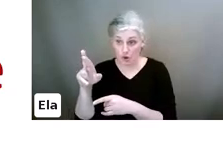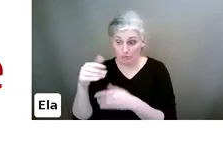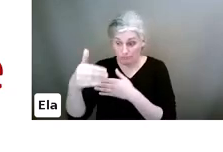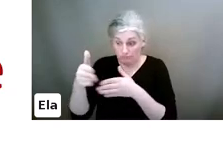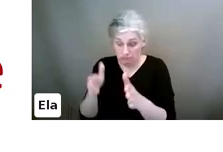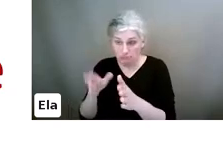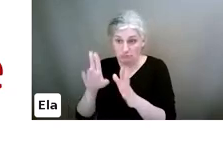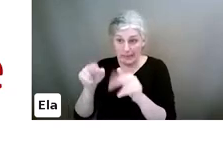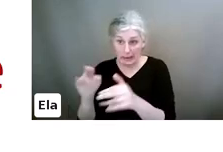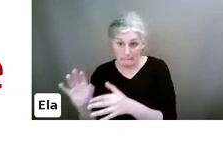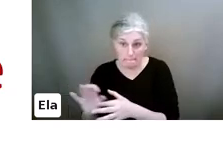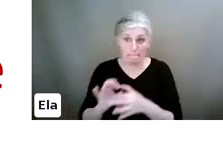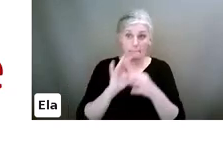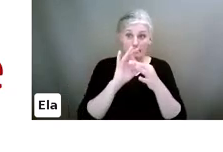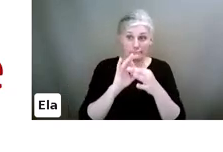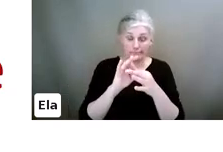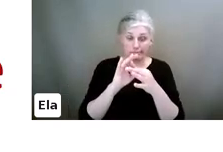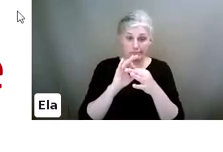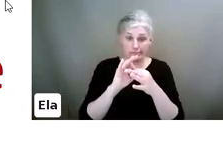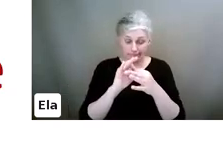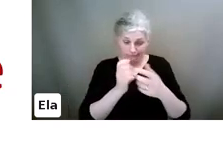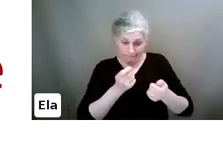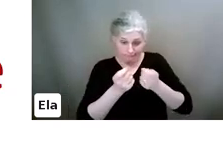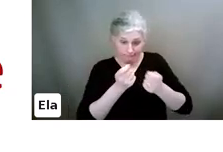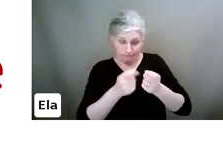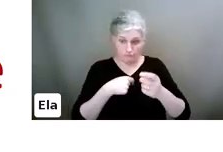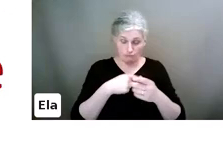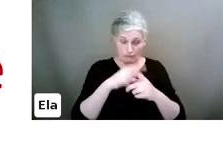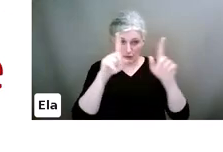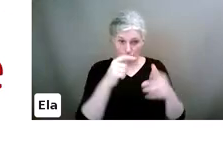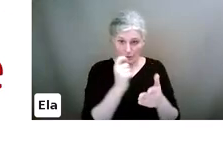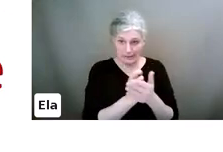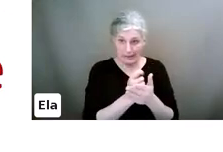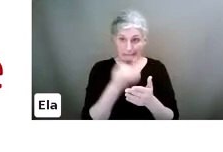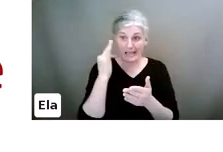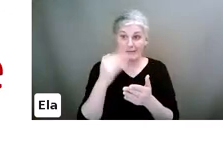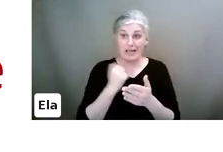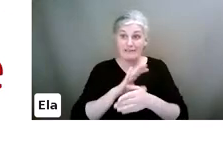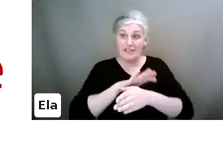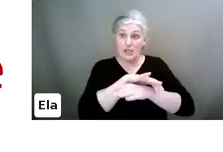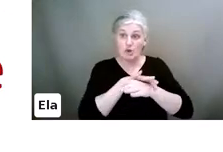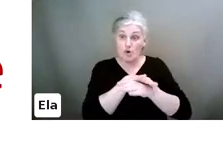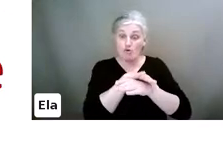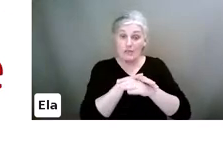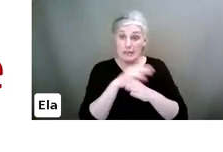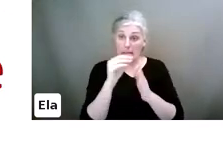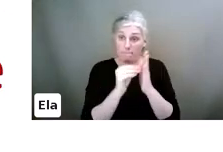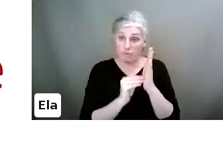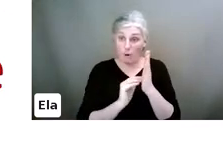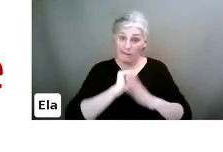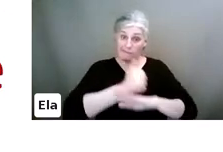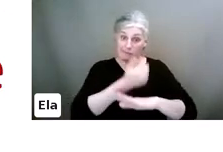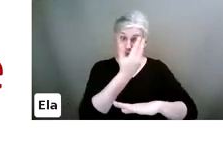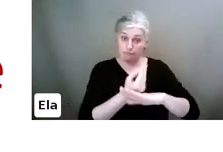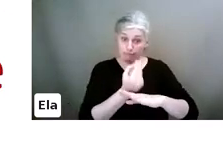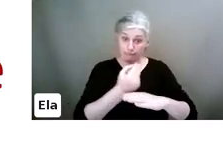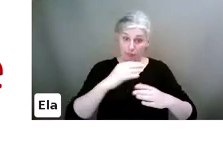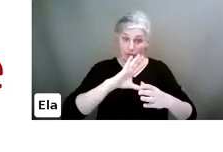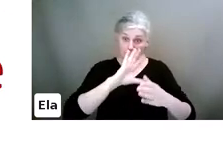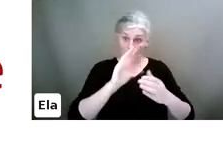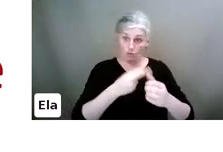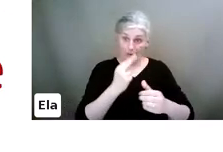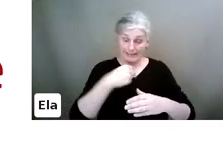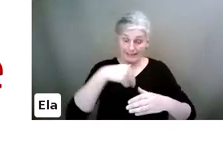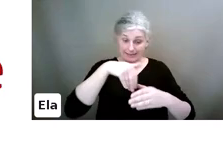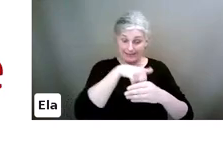can give you screen time tools. And if you have security software, then within the security software, that has screen